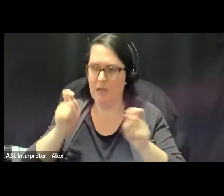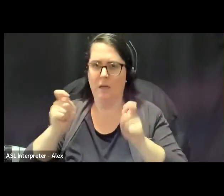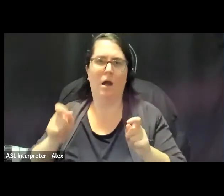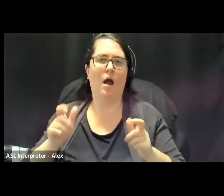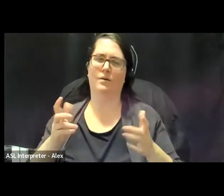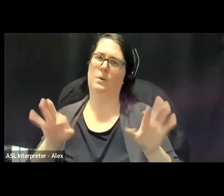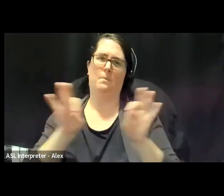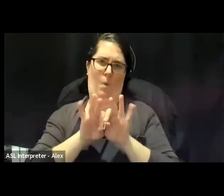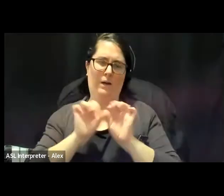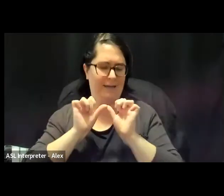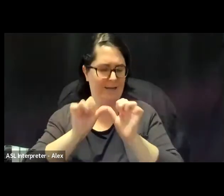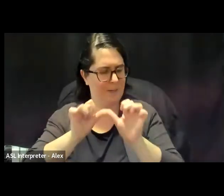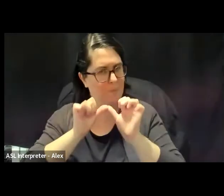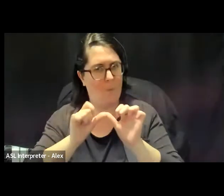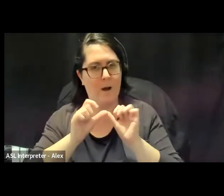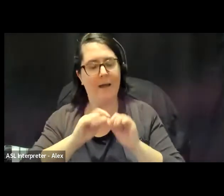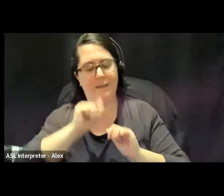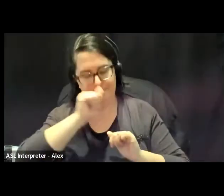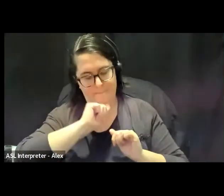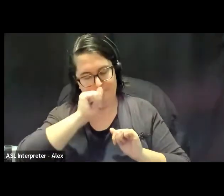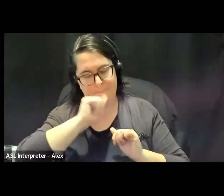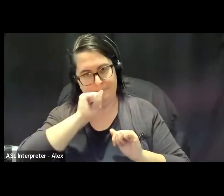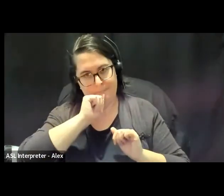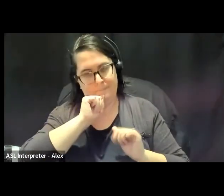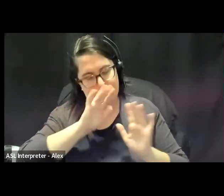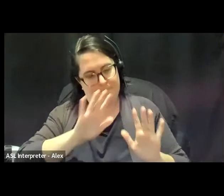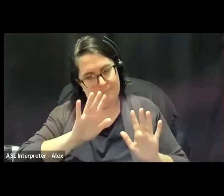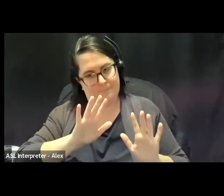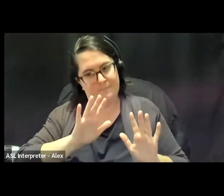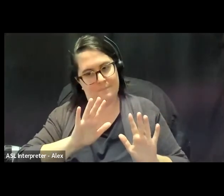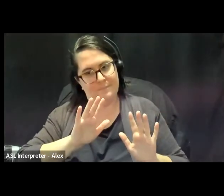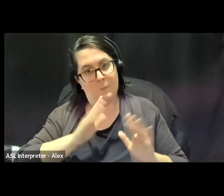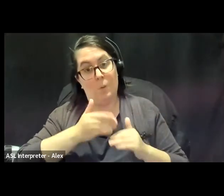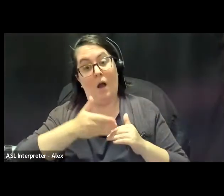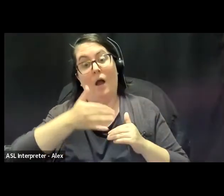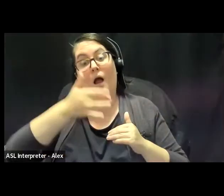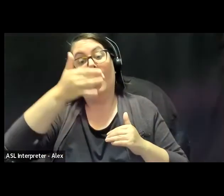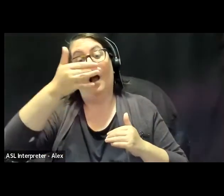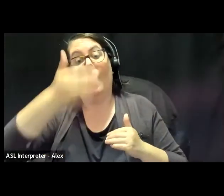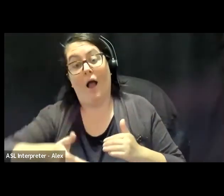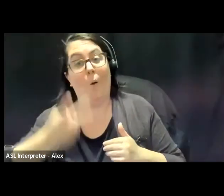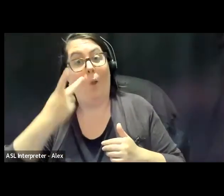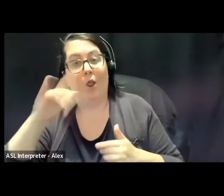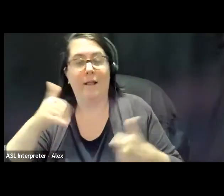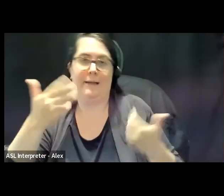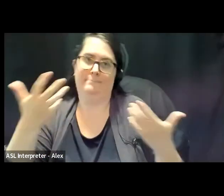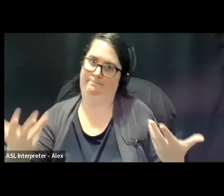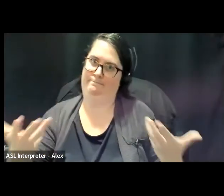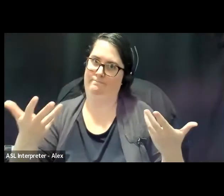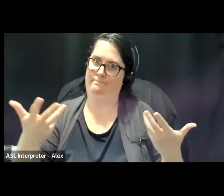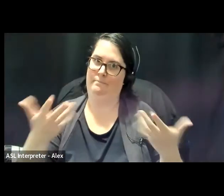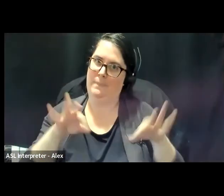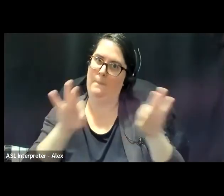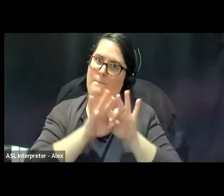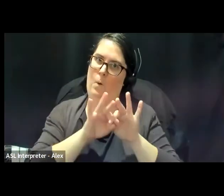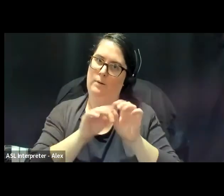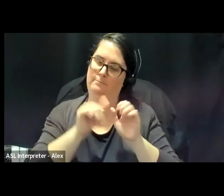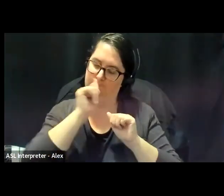and to hold tight as we try to step into whatever the next steps ahead may be. Thank you.